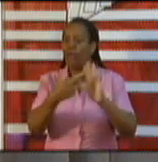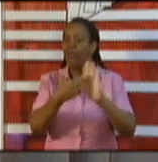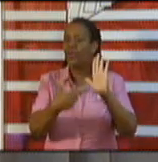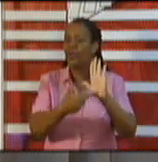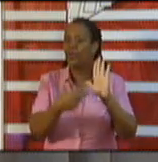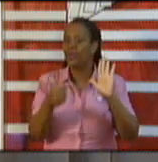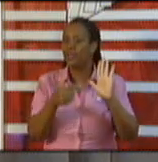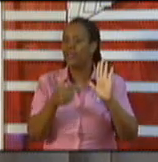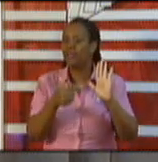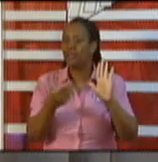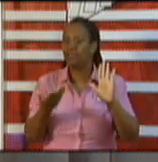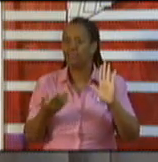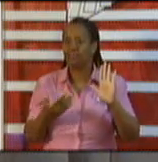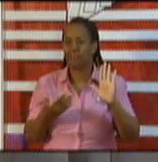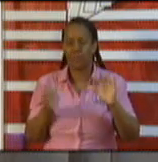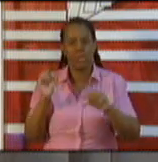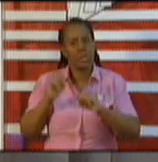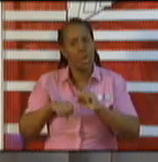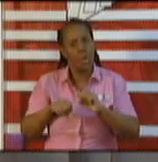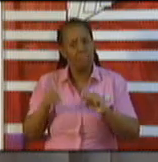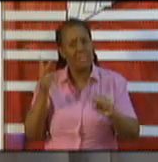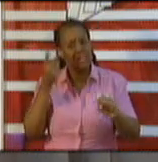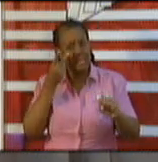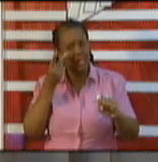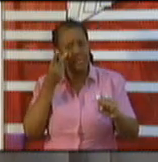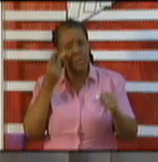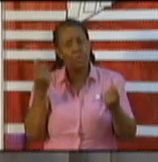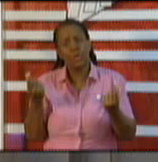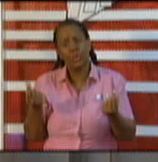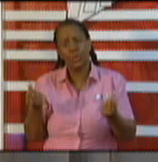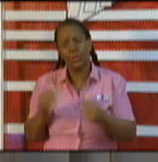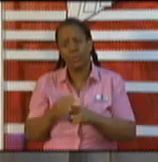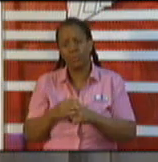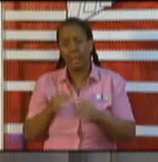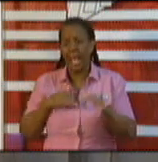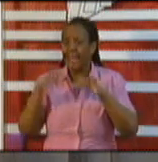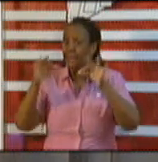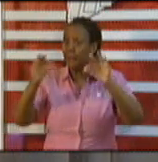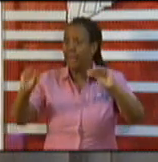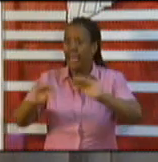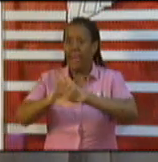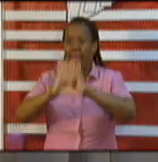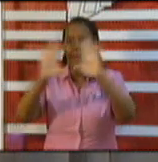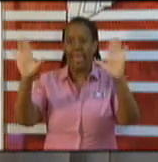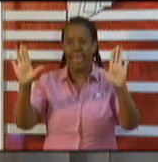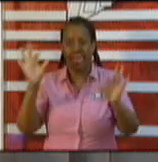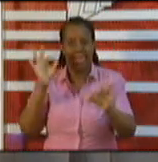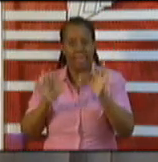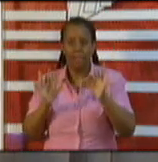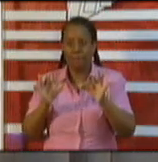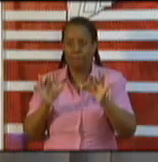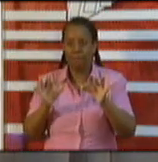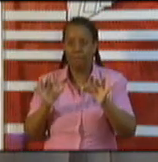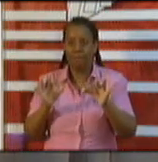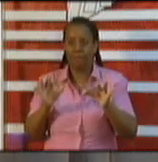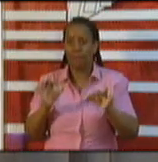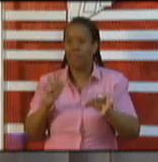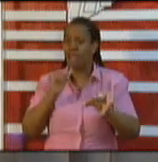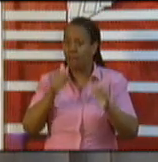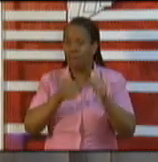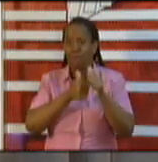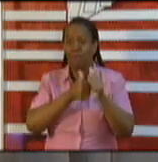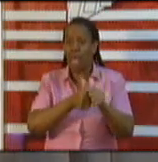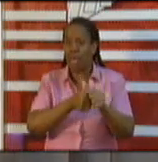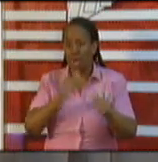them so let's see how it goes but our position is very clear we are prepared to do what we have to to protect the population but we don't want to